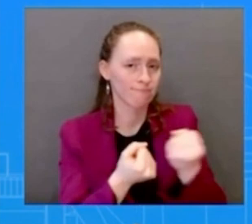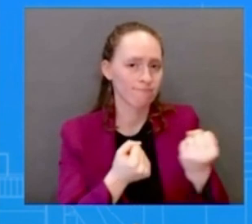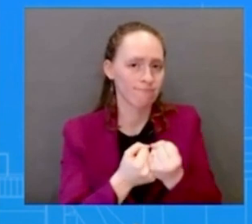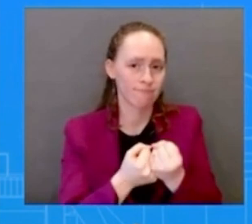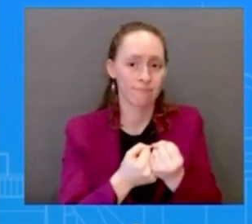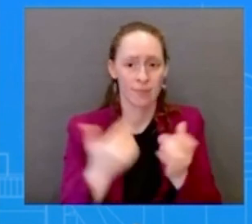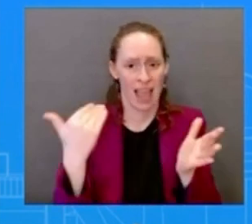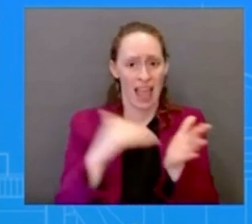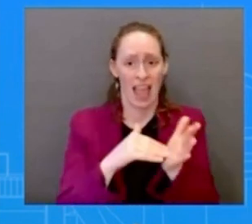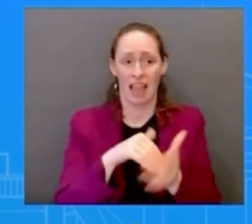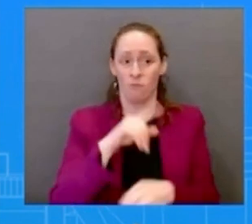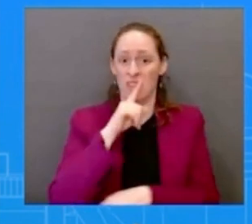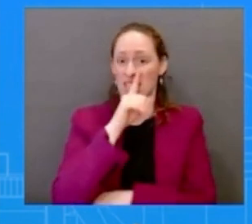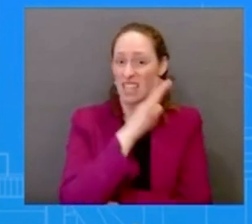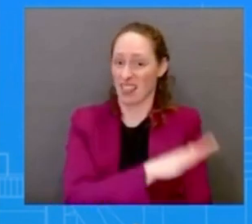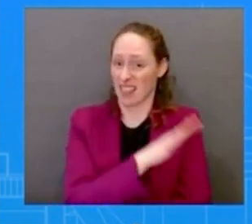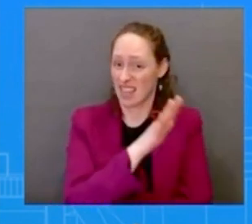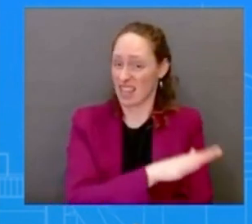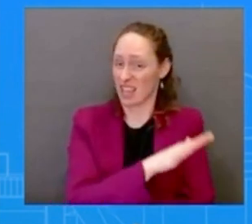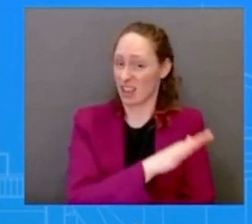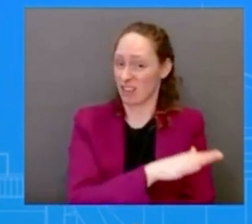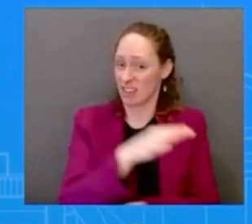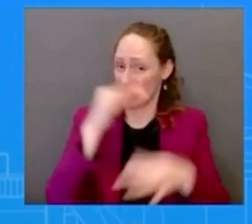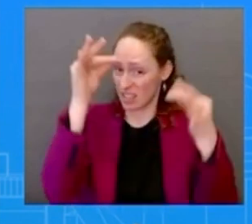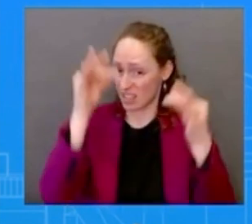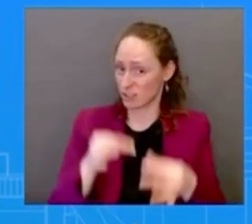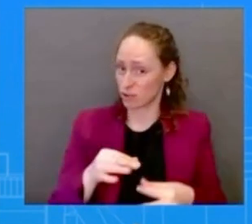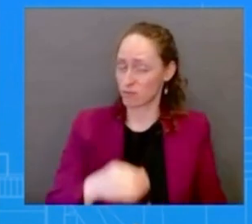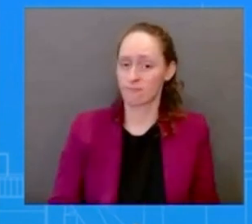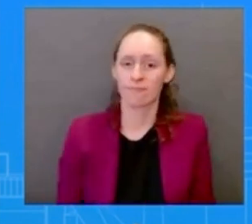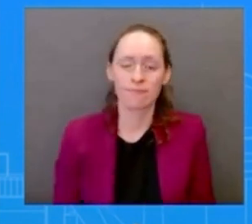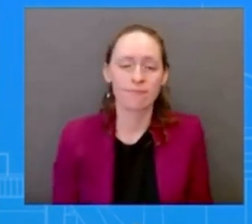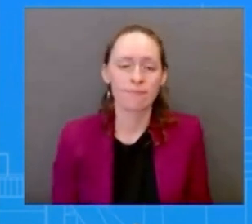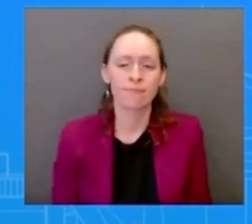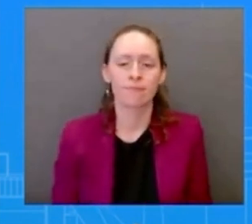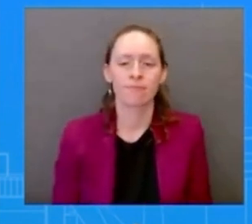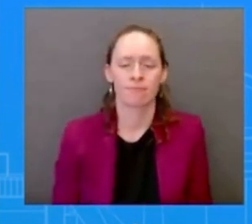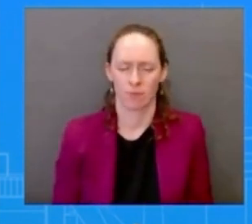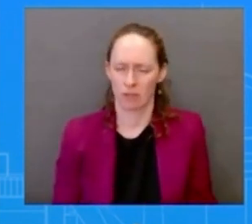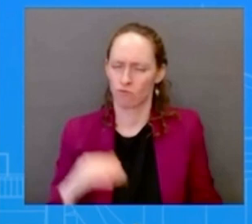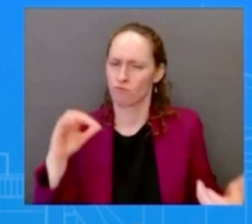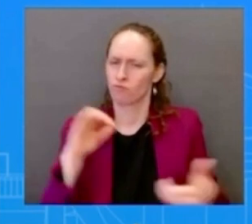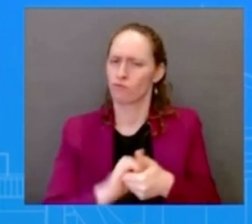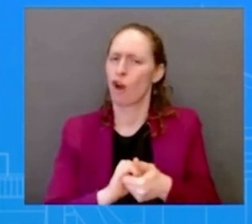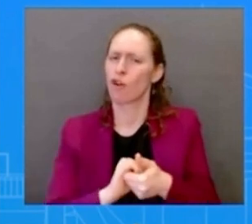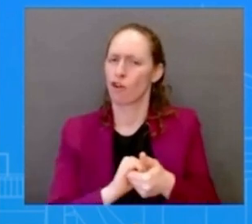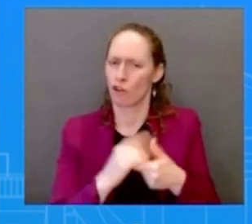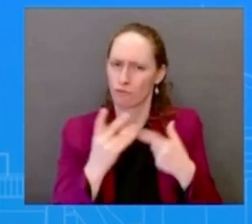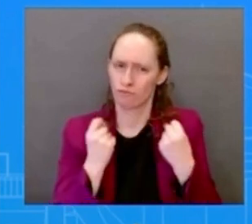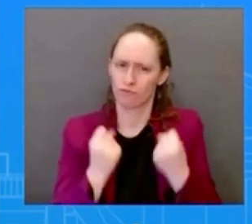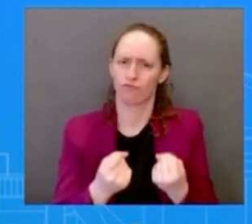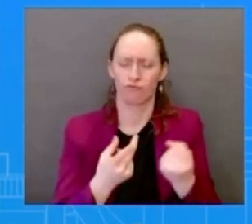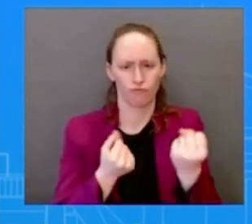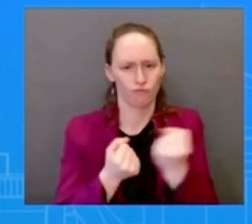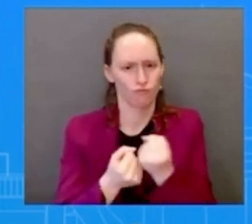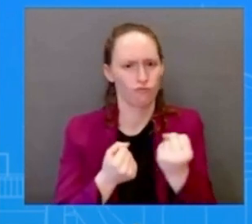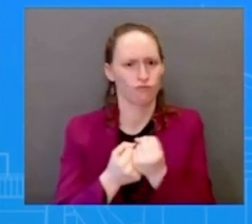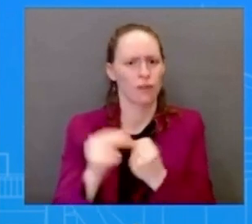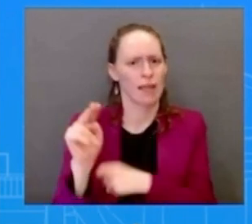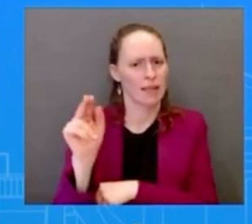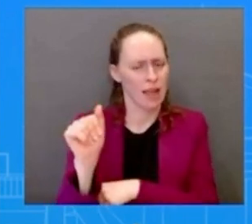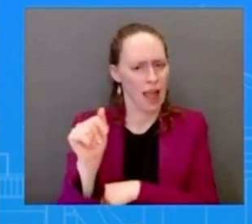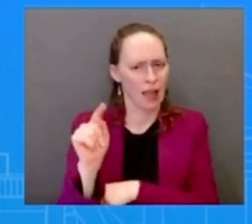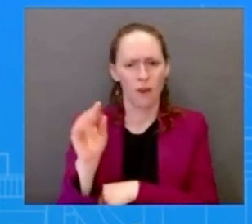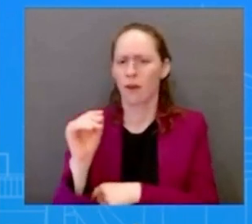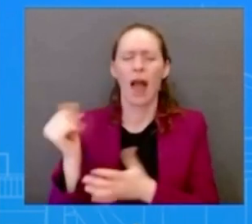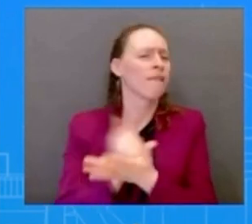to make uh but you have seen a strong alliance of strong partners a strong west nato is has come together to do everything that we can to make